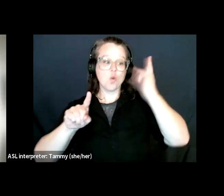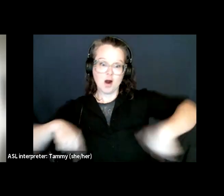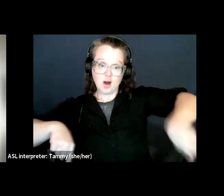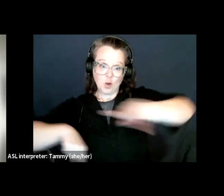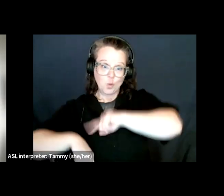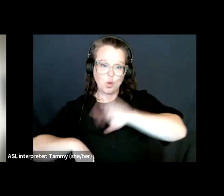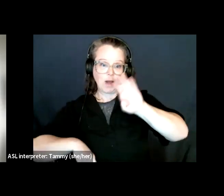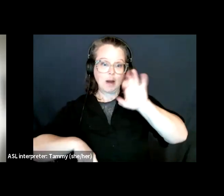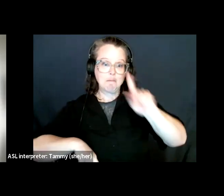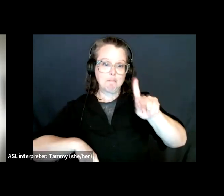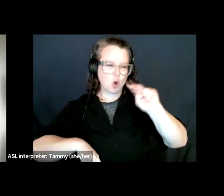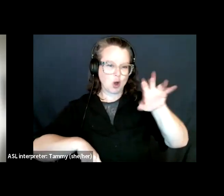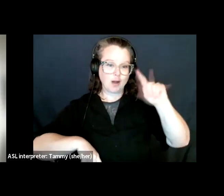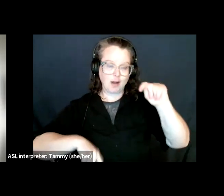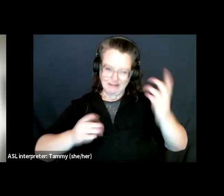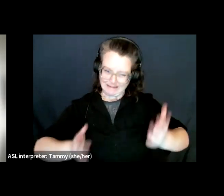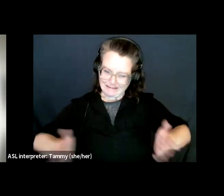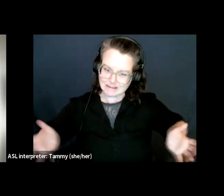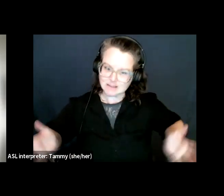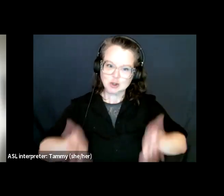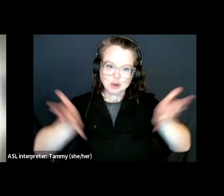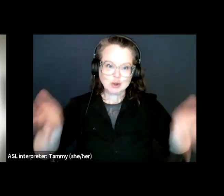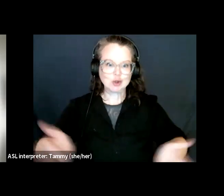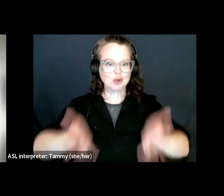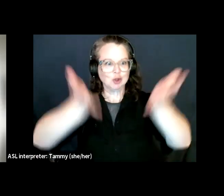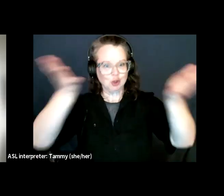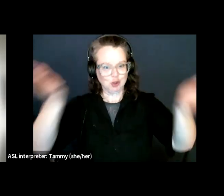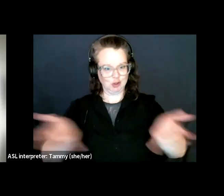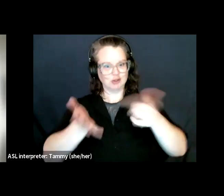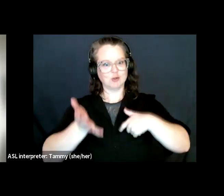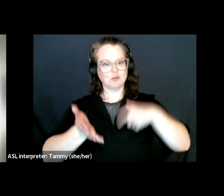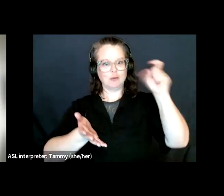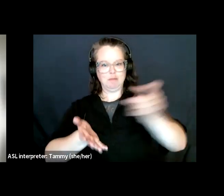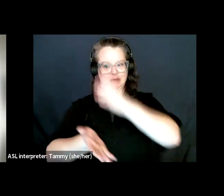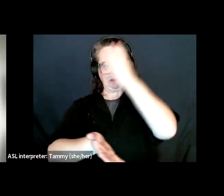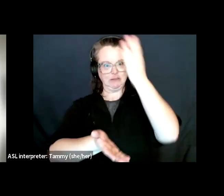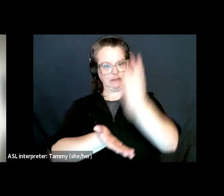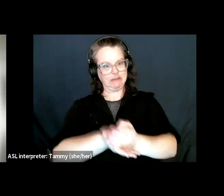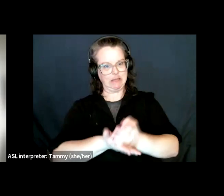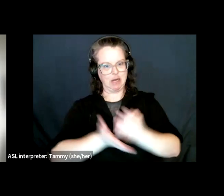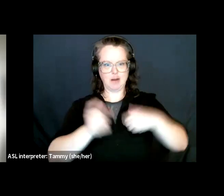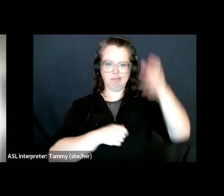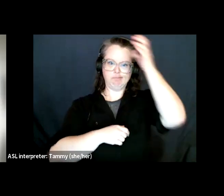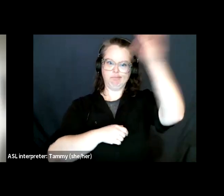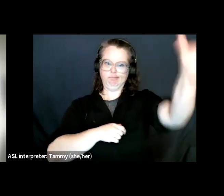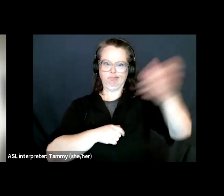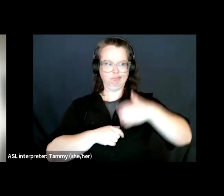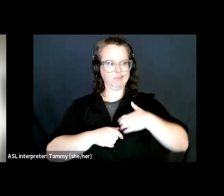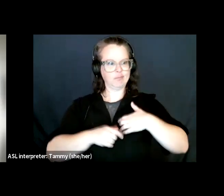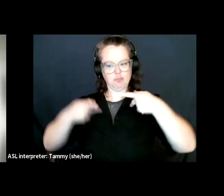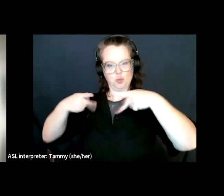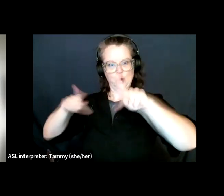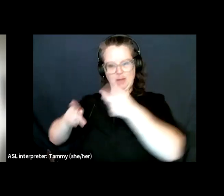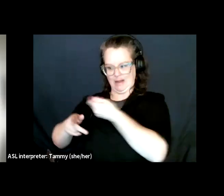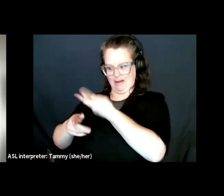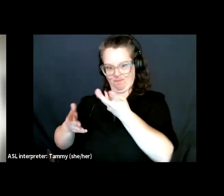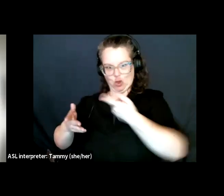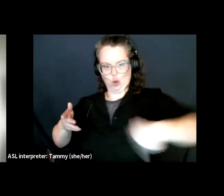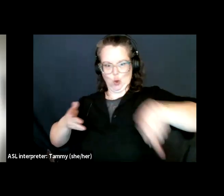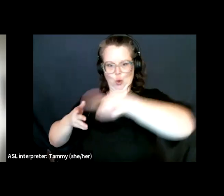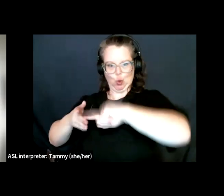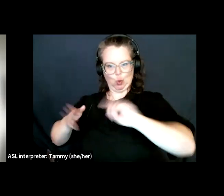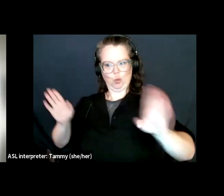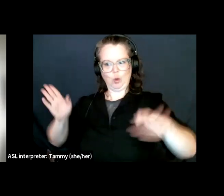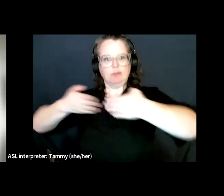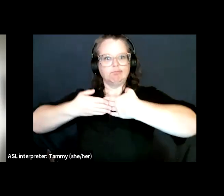stage of the book supply chain carries the responsibility to serve readers by publishing, promoting, and